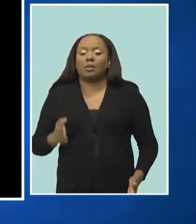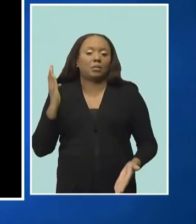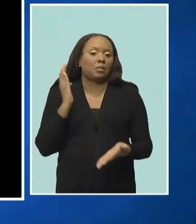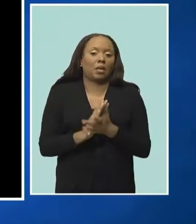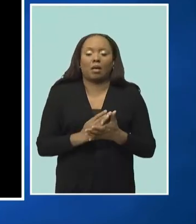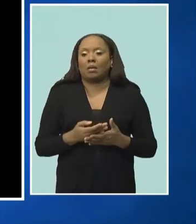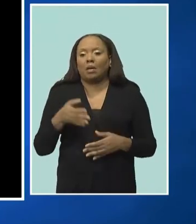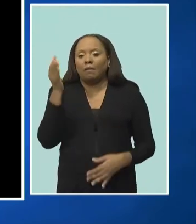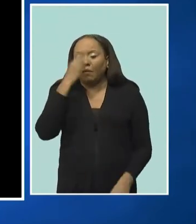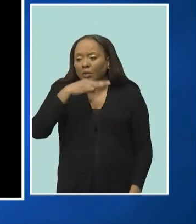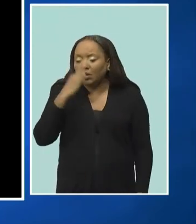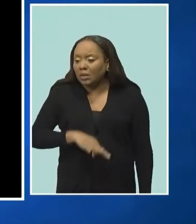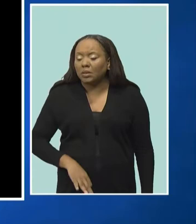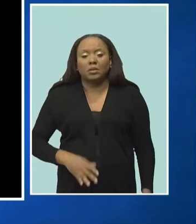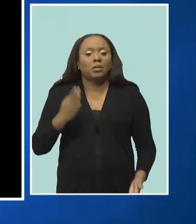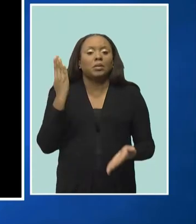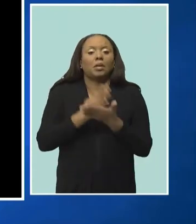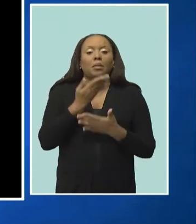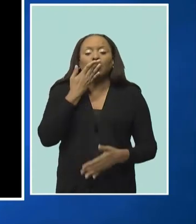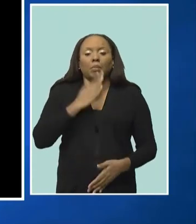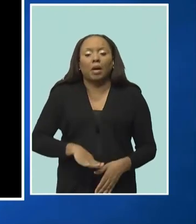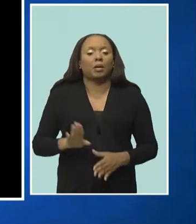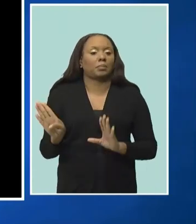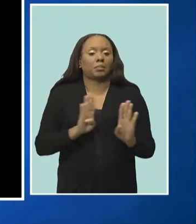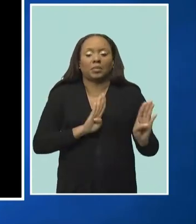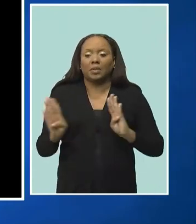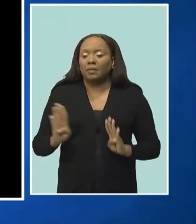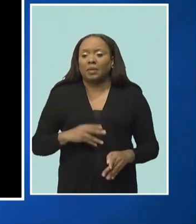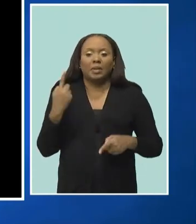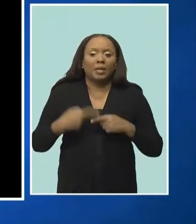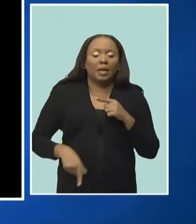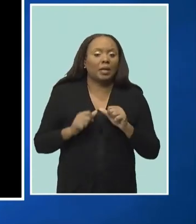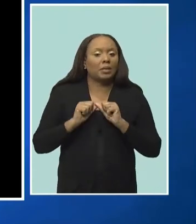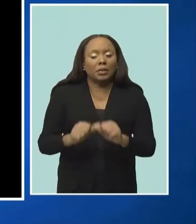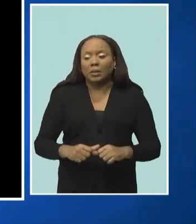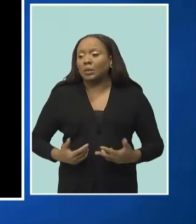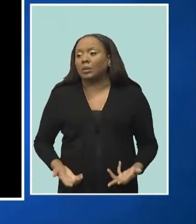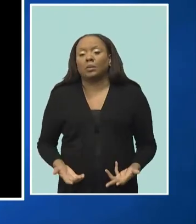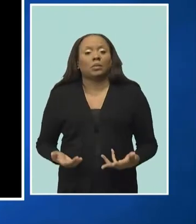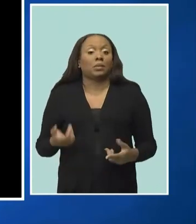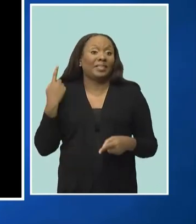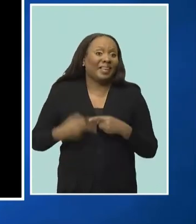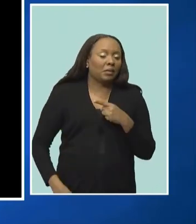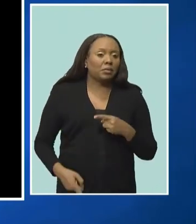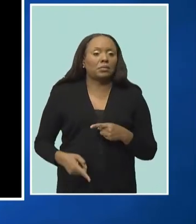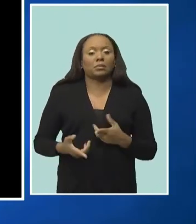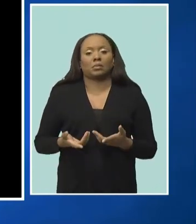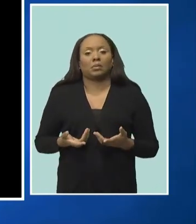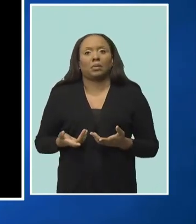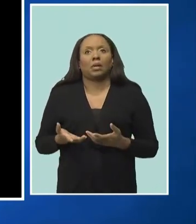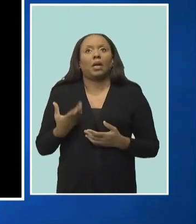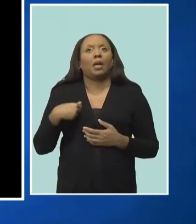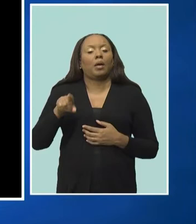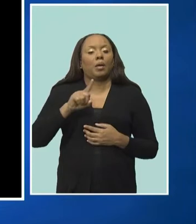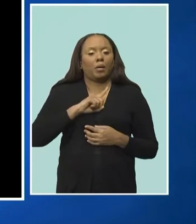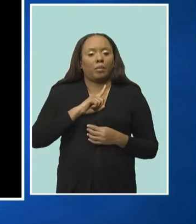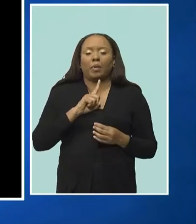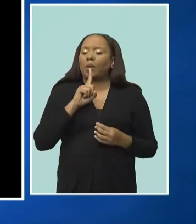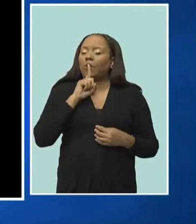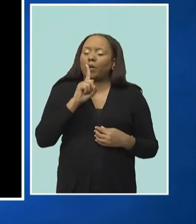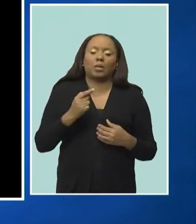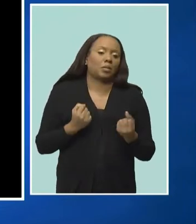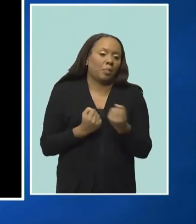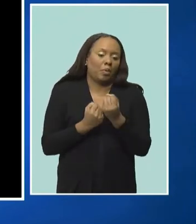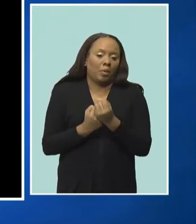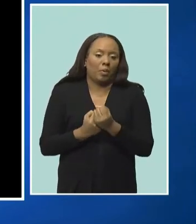foolishness, cut out the bad behavior which cannot continue. It is untenable. And we are all for it. So, with